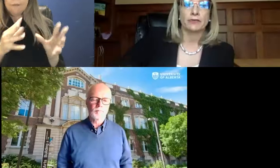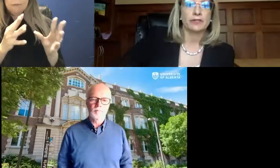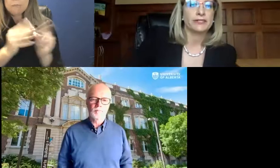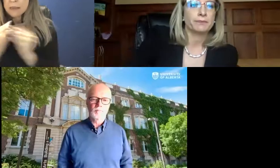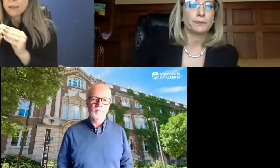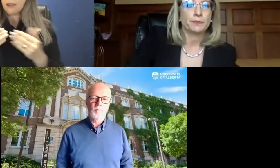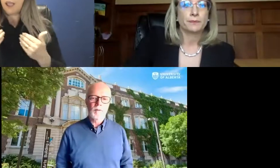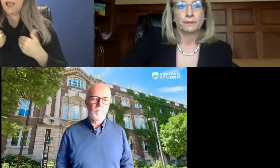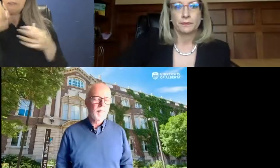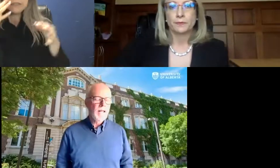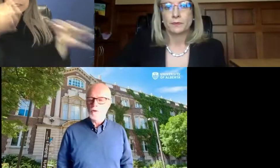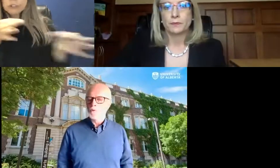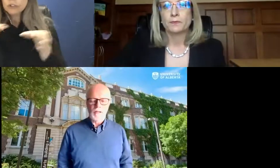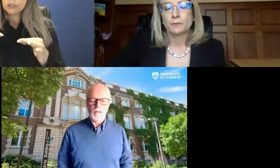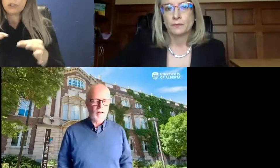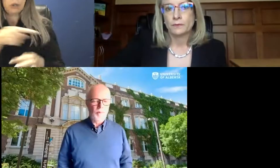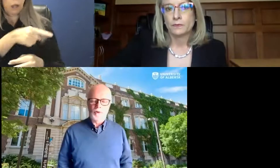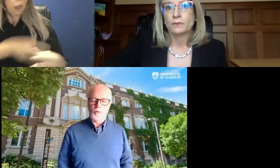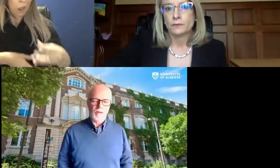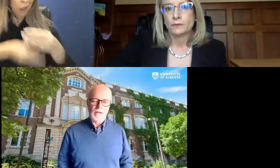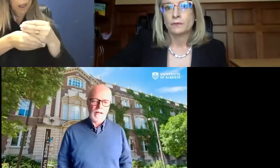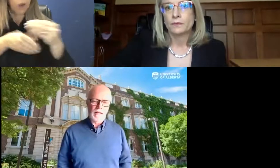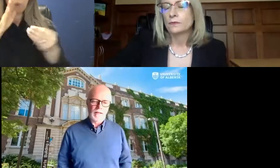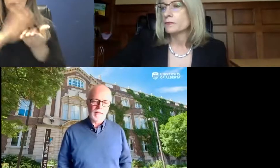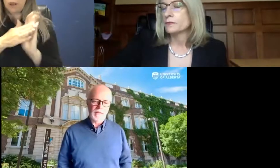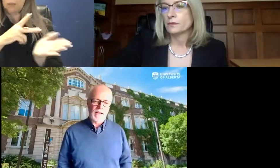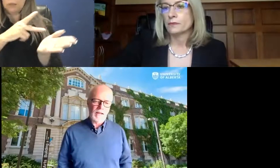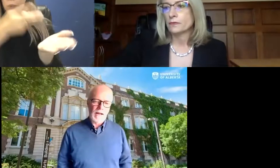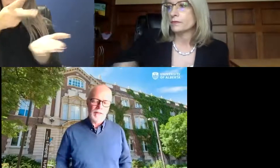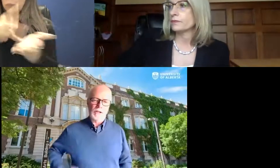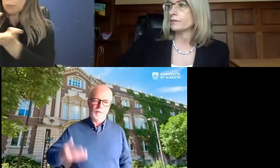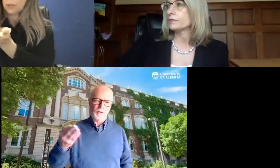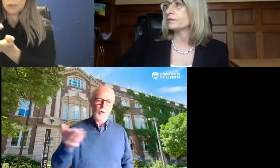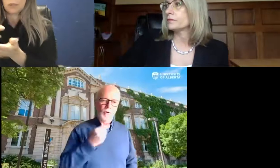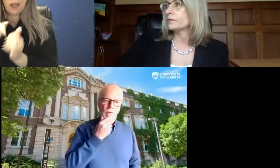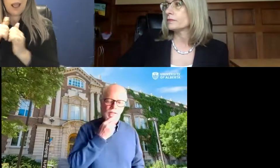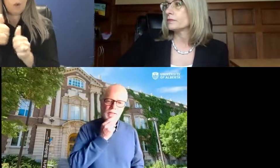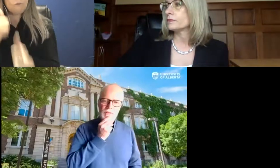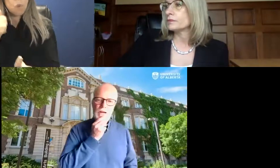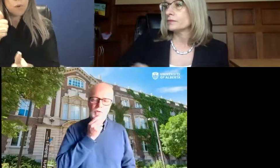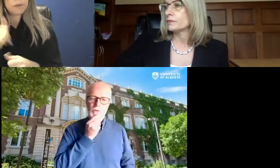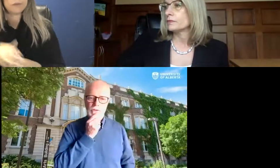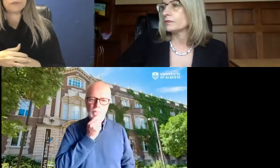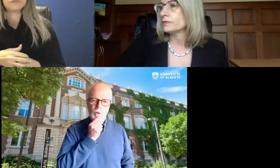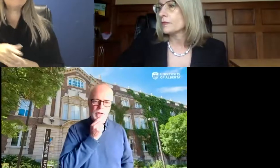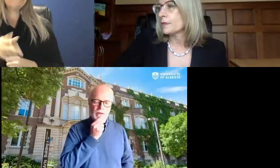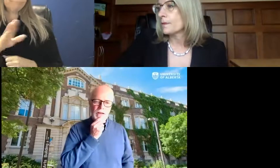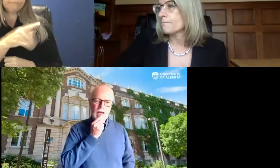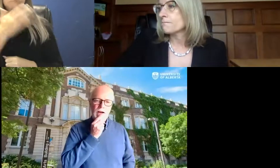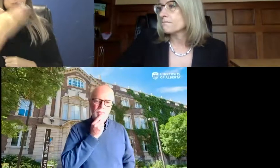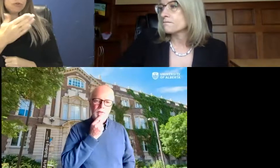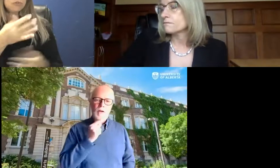faculty levels? So really important question. And I can say, and Jennifer, you heard this at Dean's council this morning.